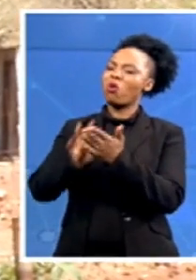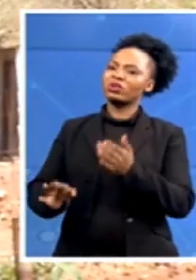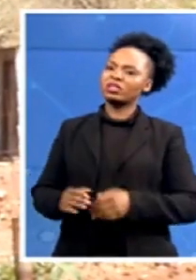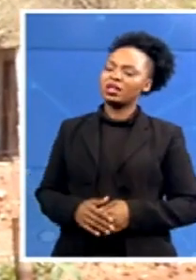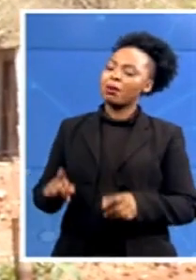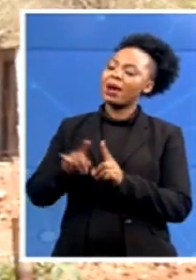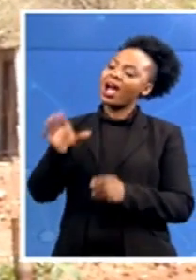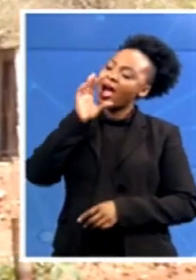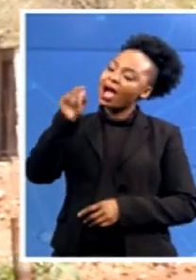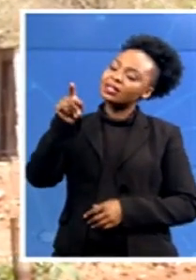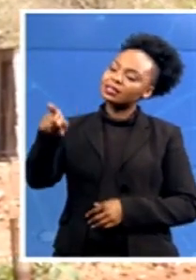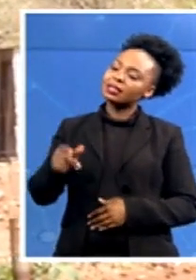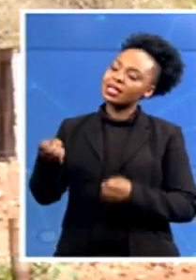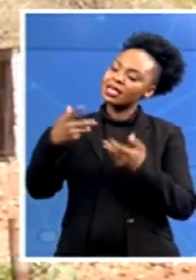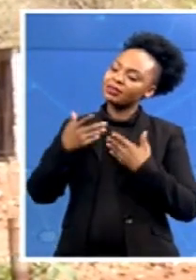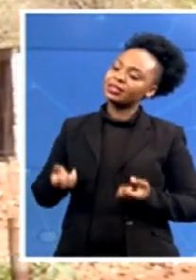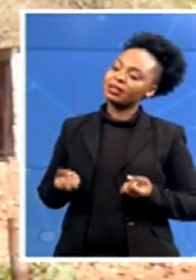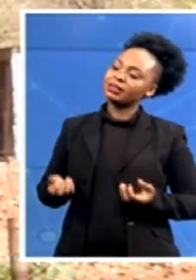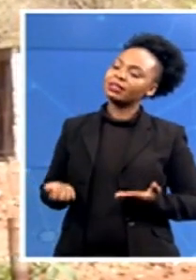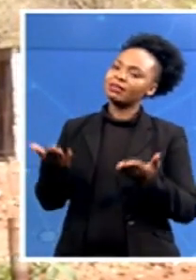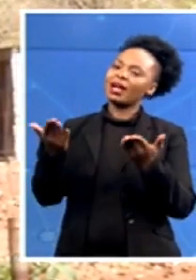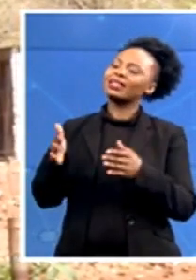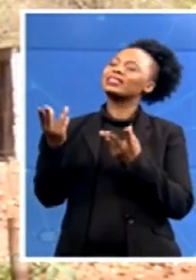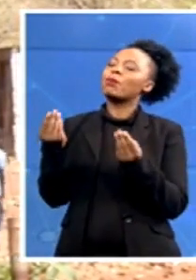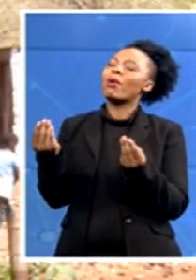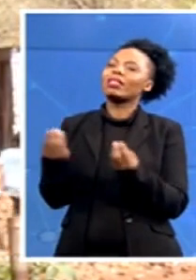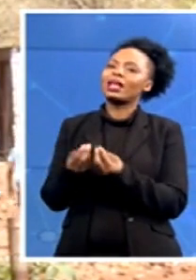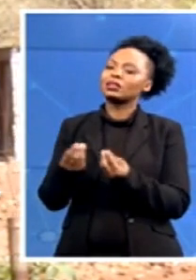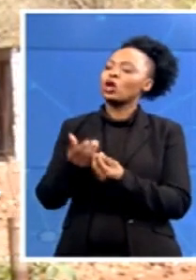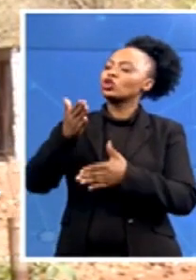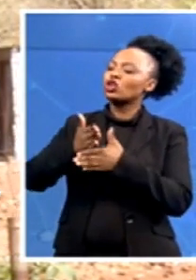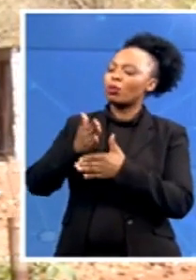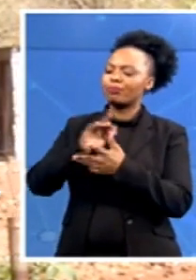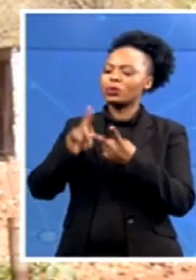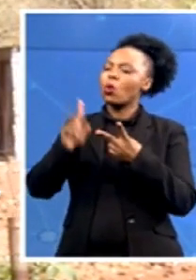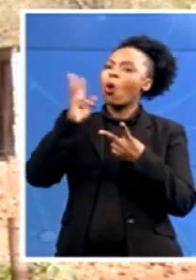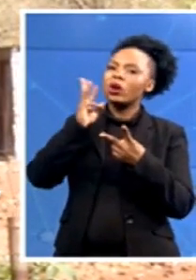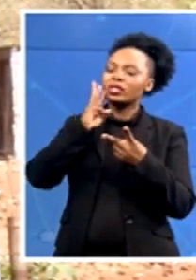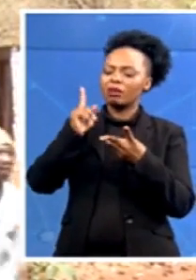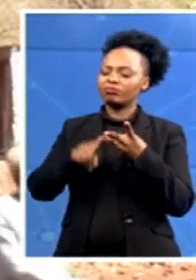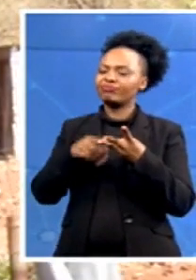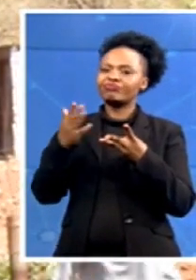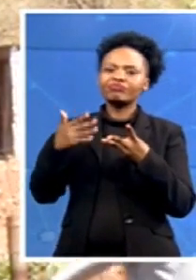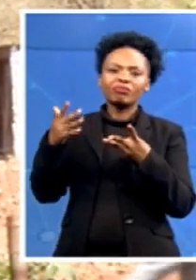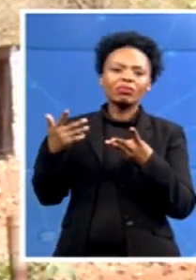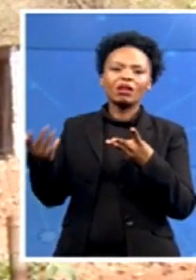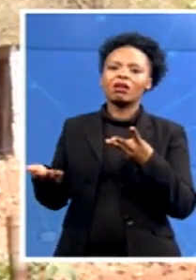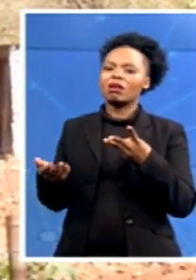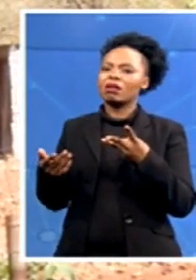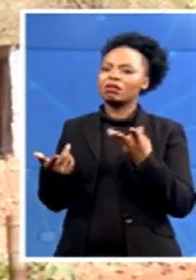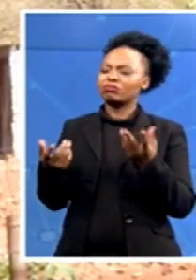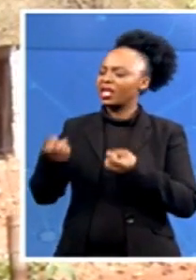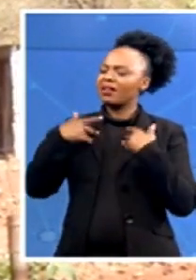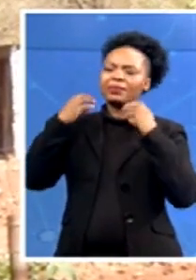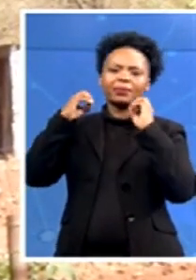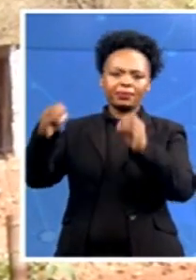provide to us, simple things, jobs, water, they don't provide. Right now, where I'm staying,